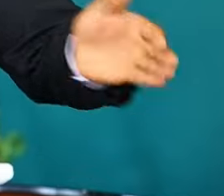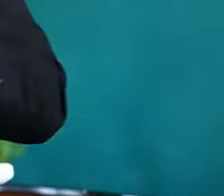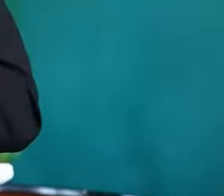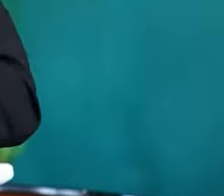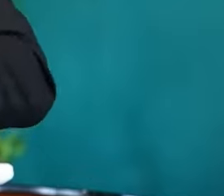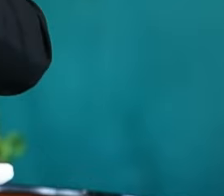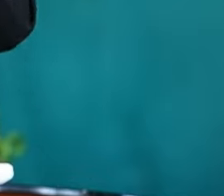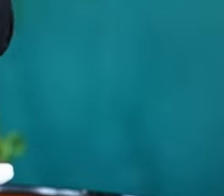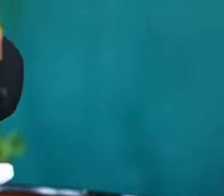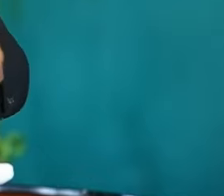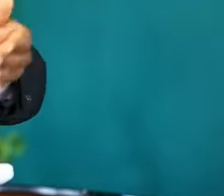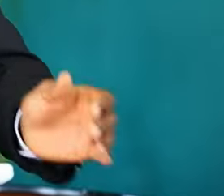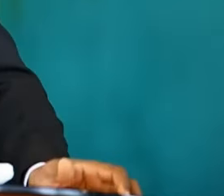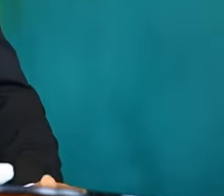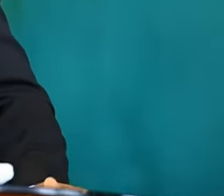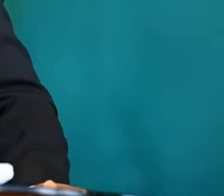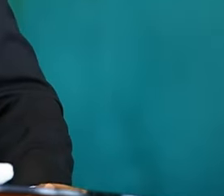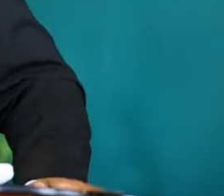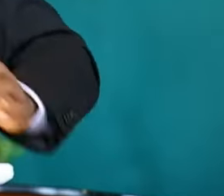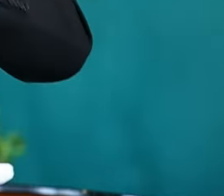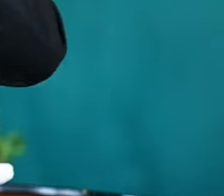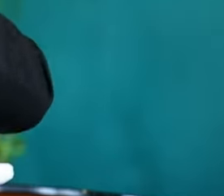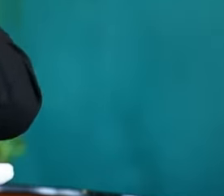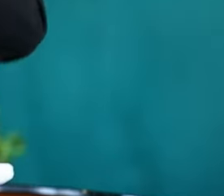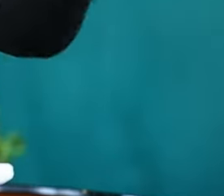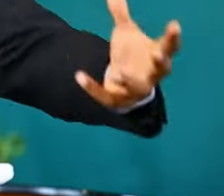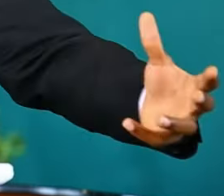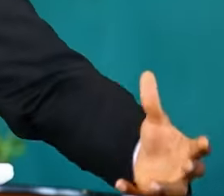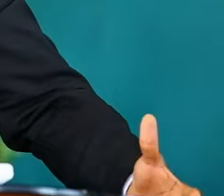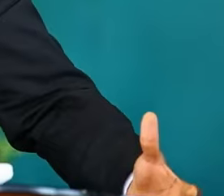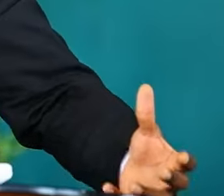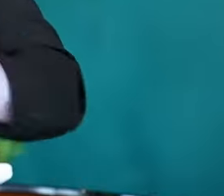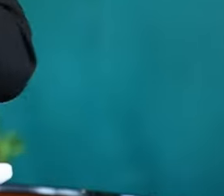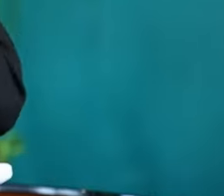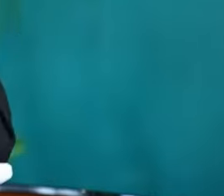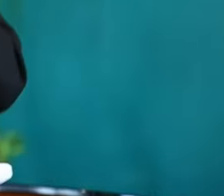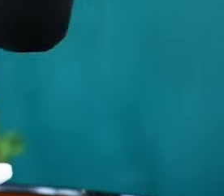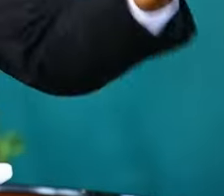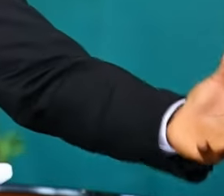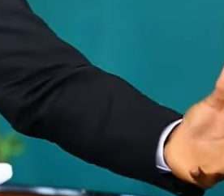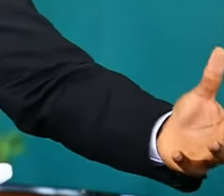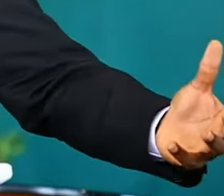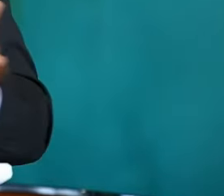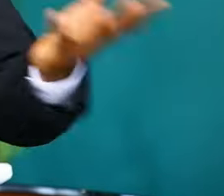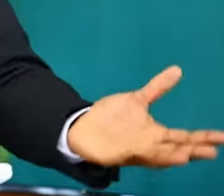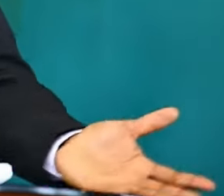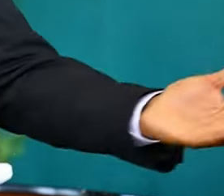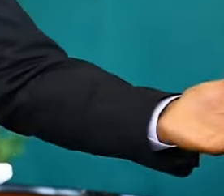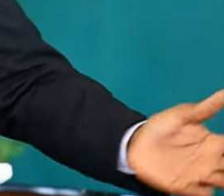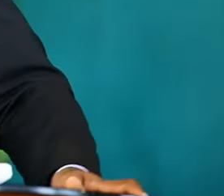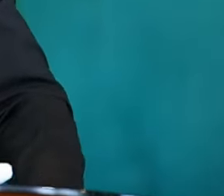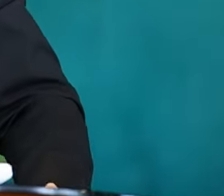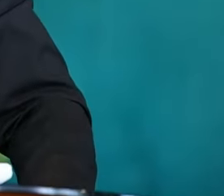God. God favored them. The light of your continence, the light of your continence. Now